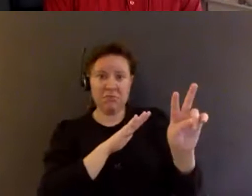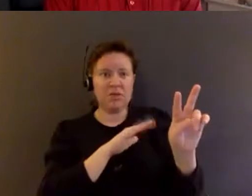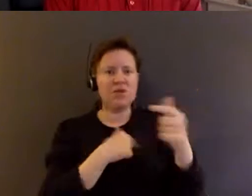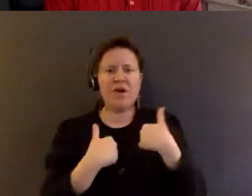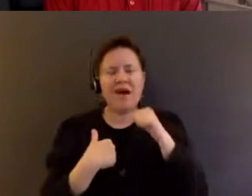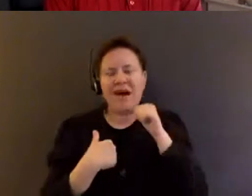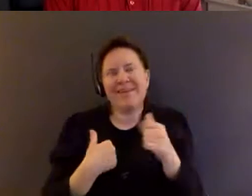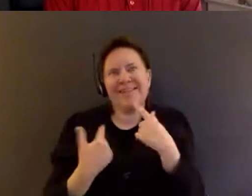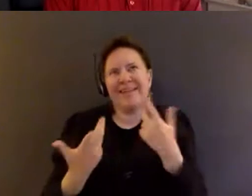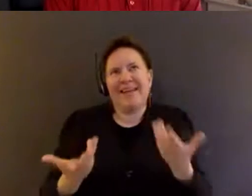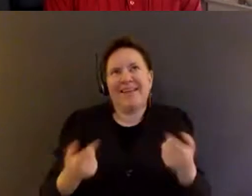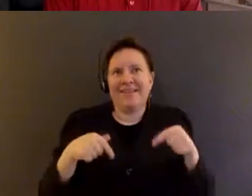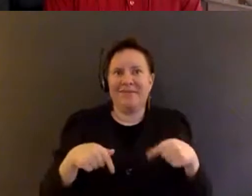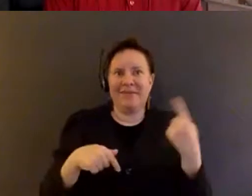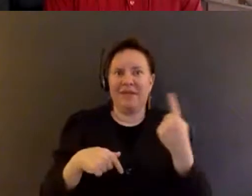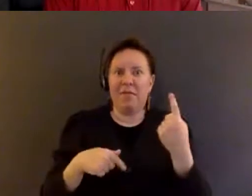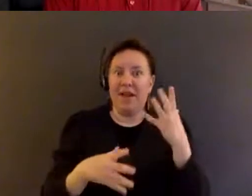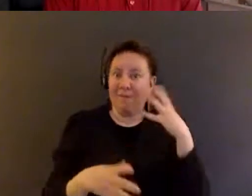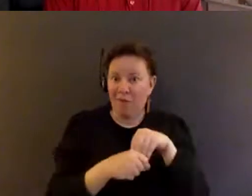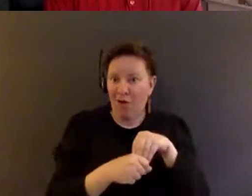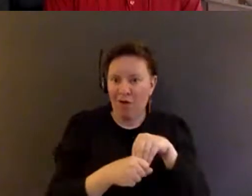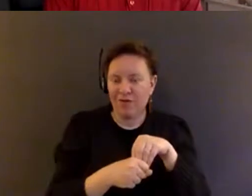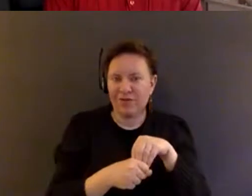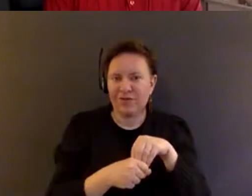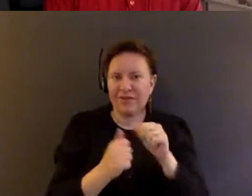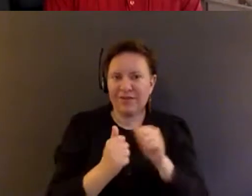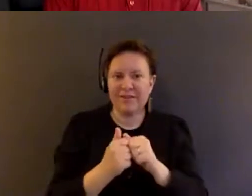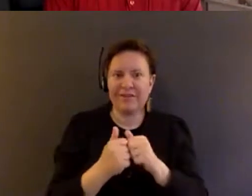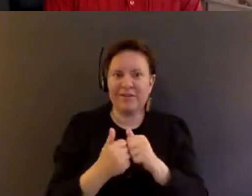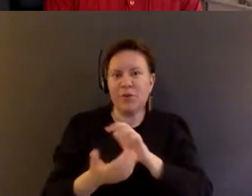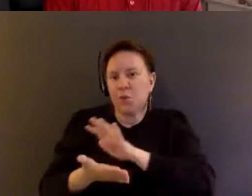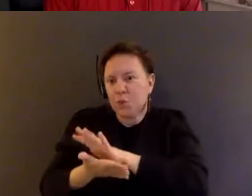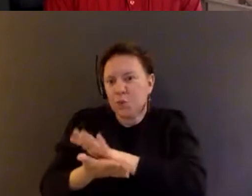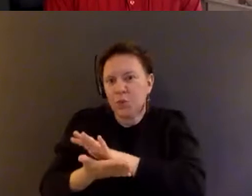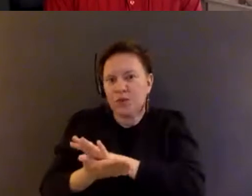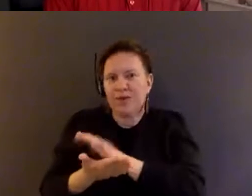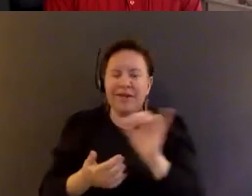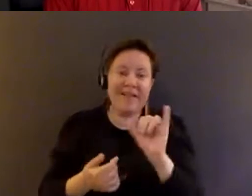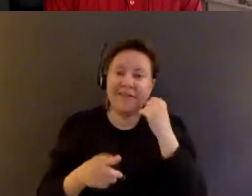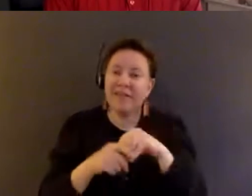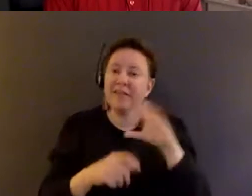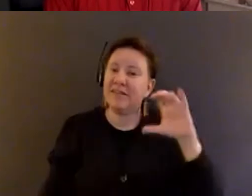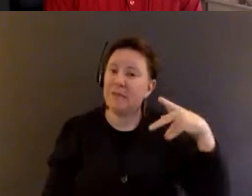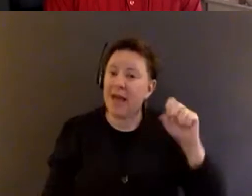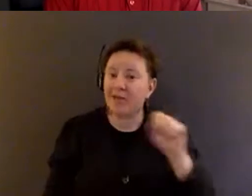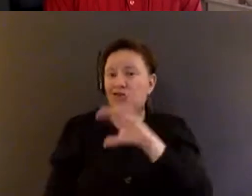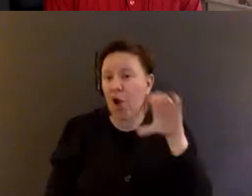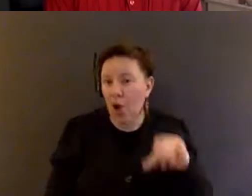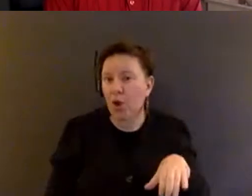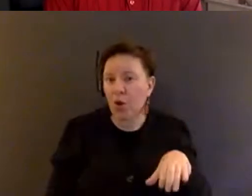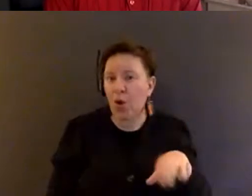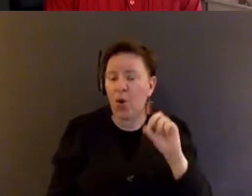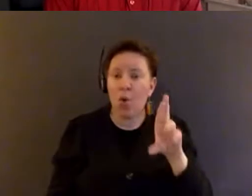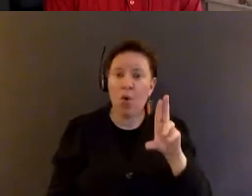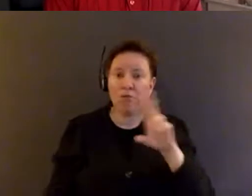you know, say that this has been something I've been involved in. Like, you know, the, the schooling, you know, like even in Chicago public schools or nationally, um,